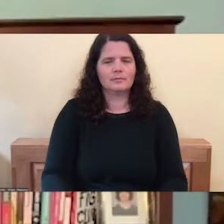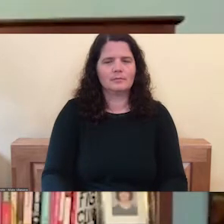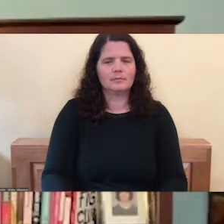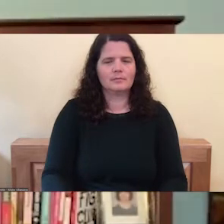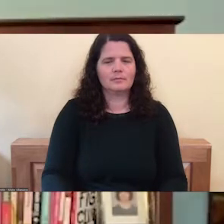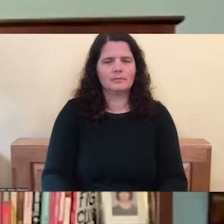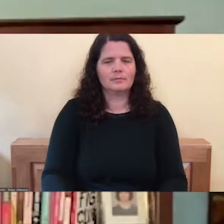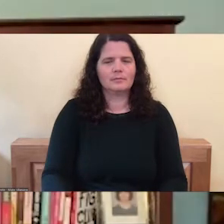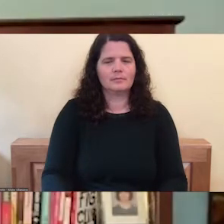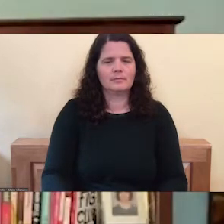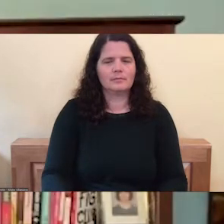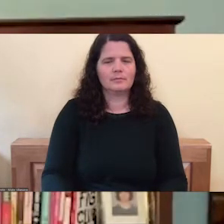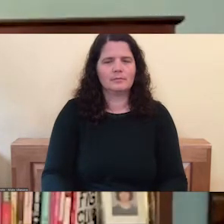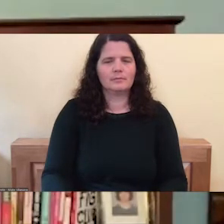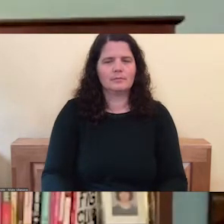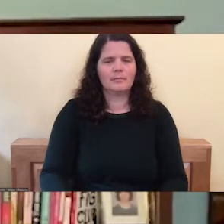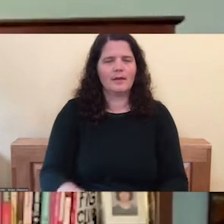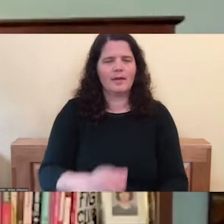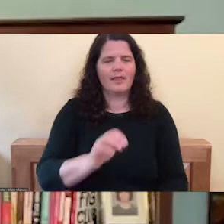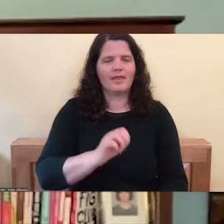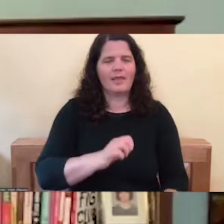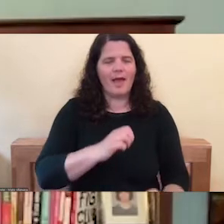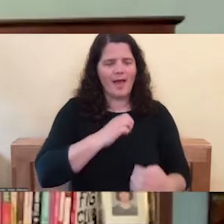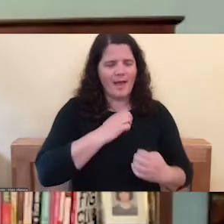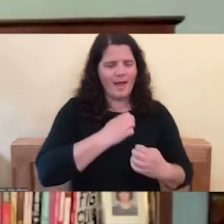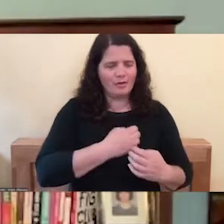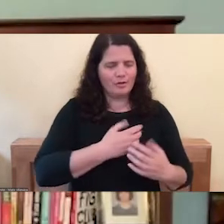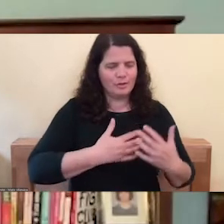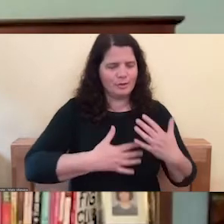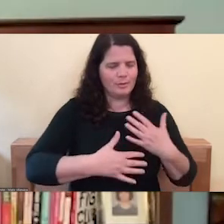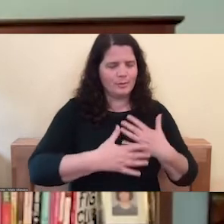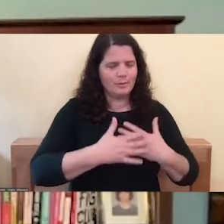Letting this energy really heal you,